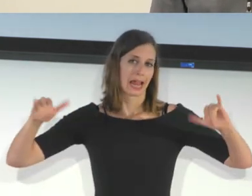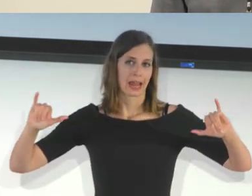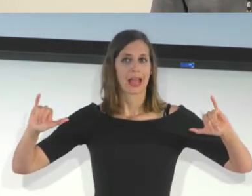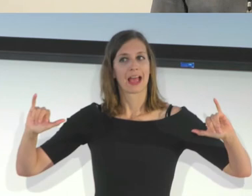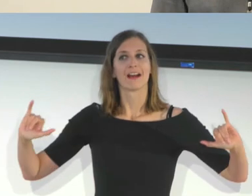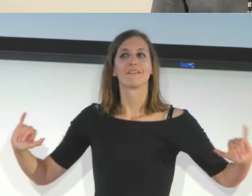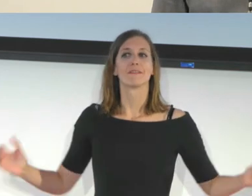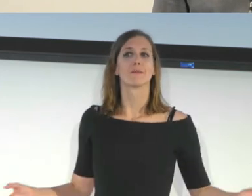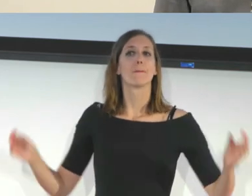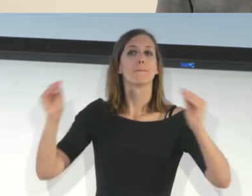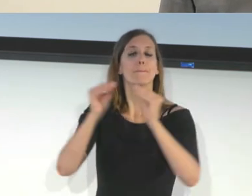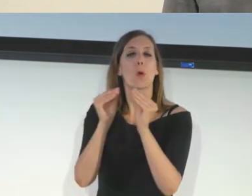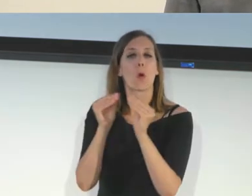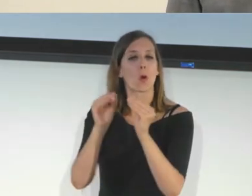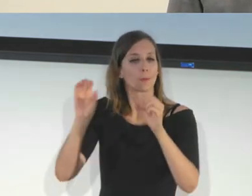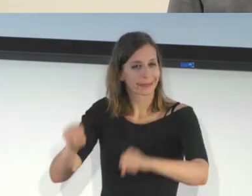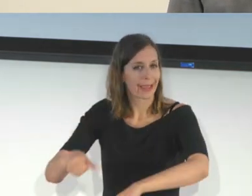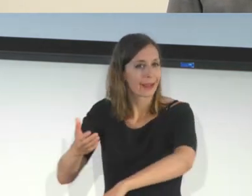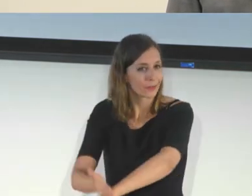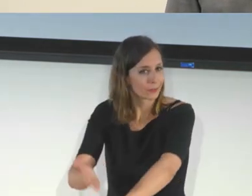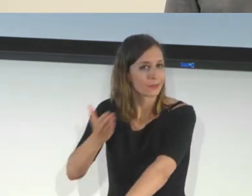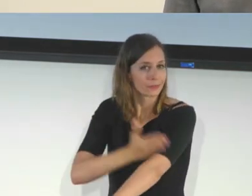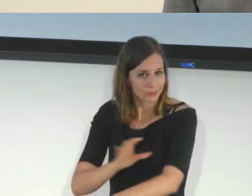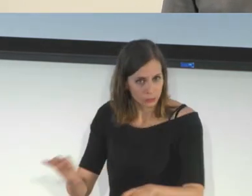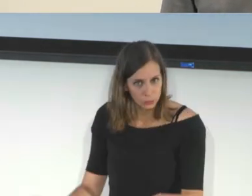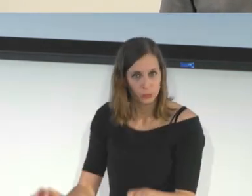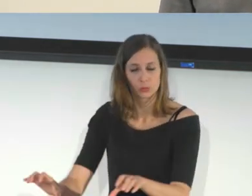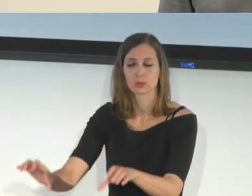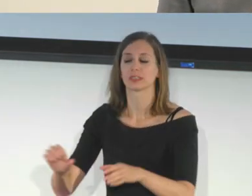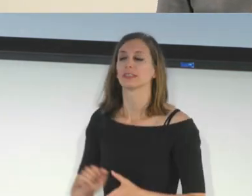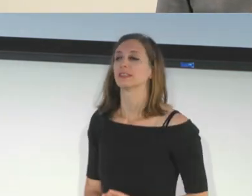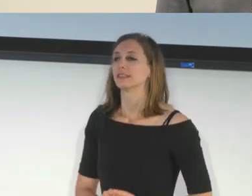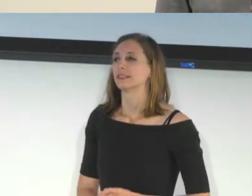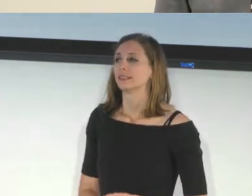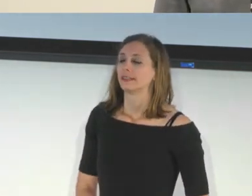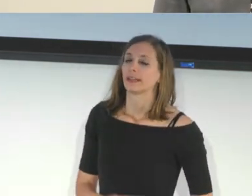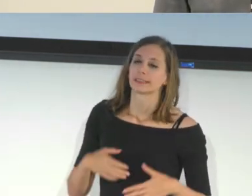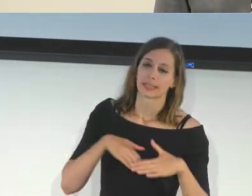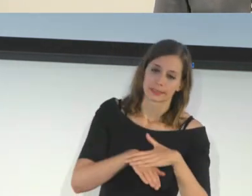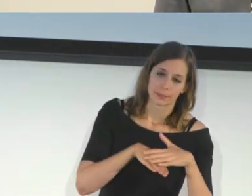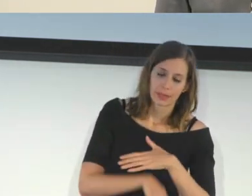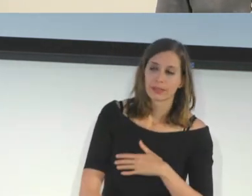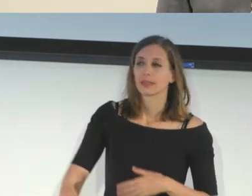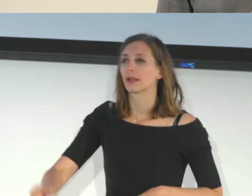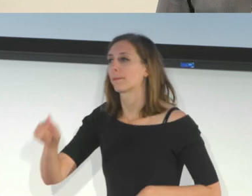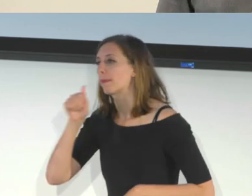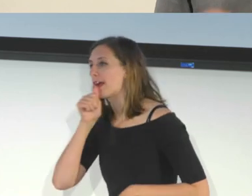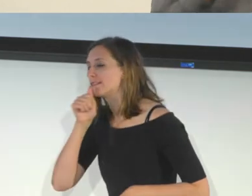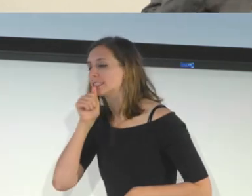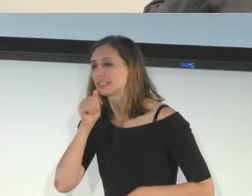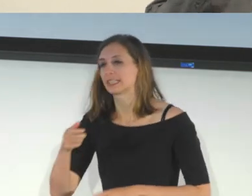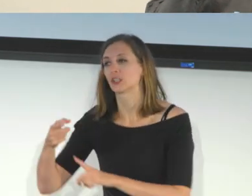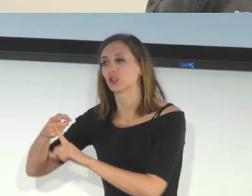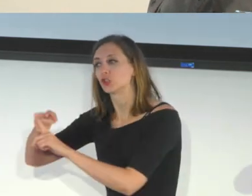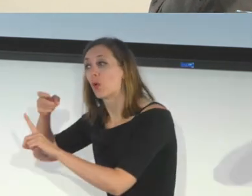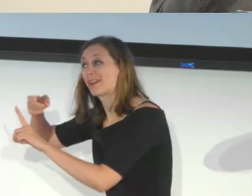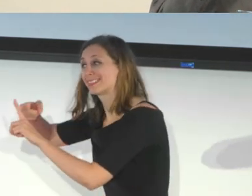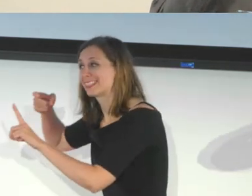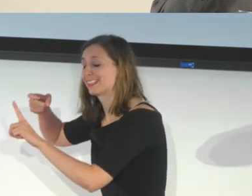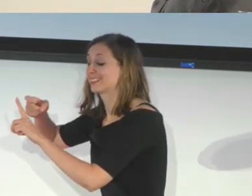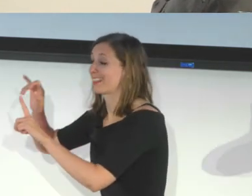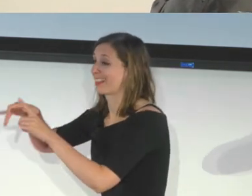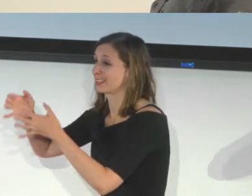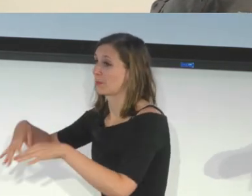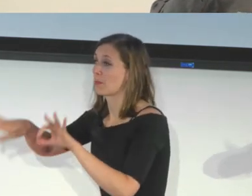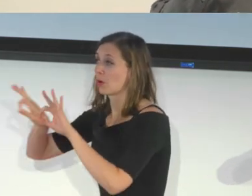to go to work on that. Accessibility, privacy, sources, those are very important. But we're